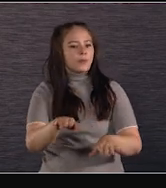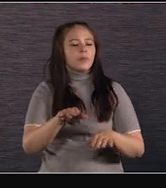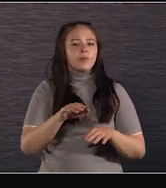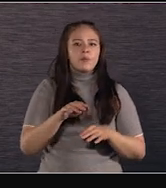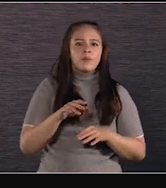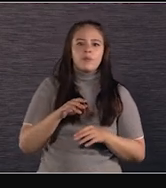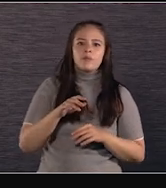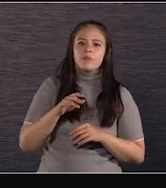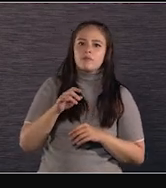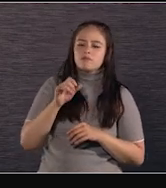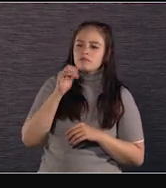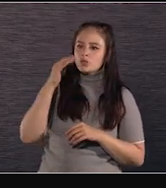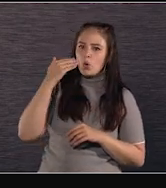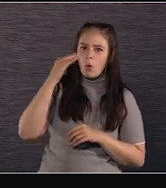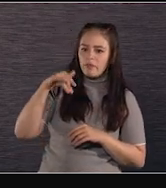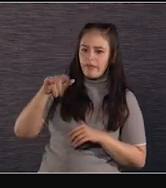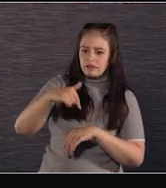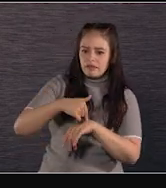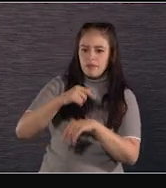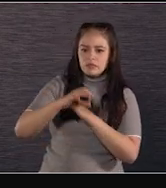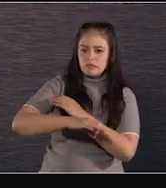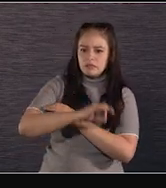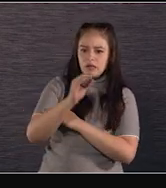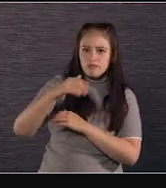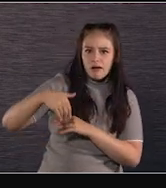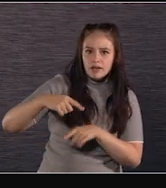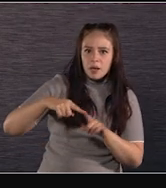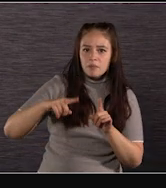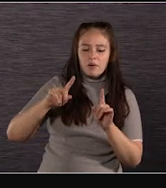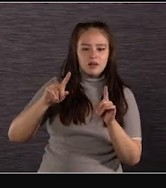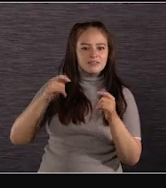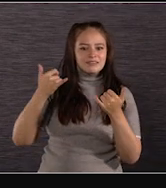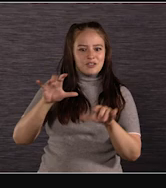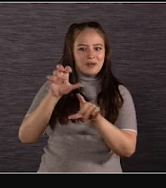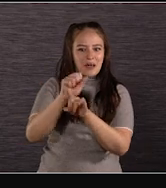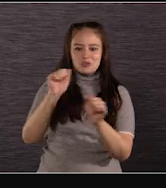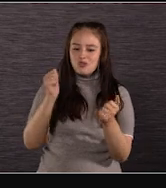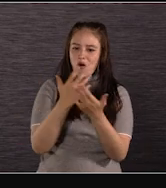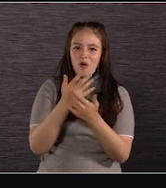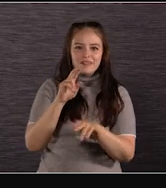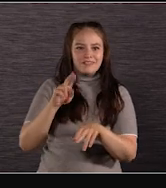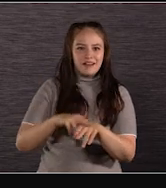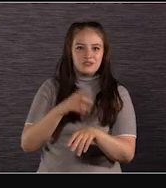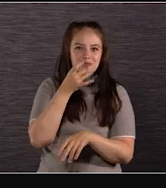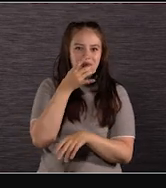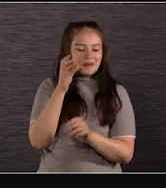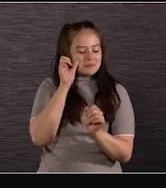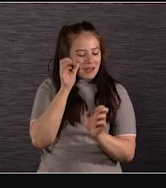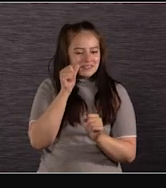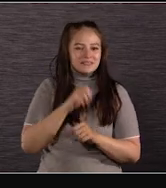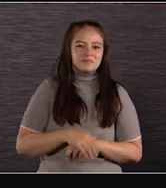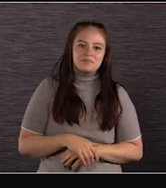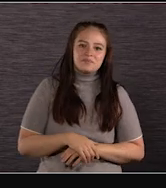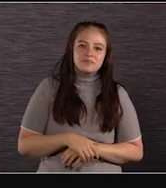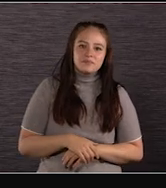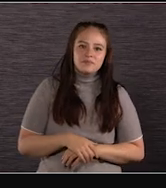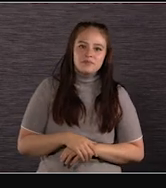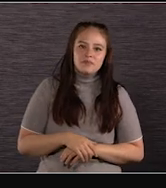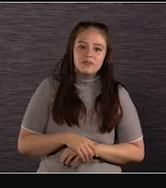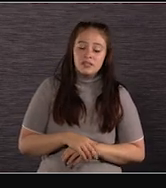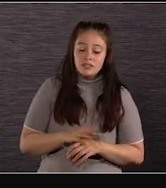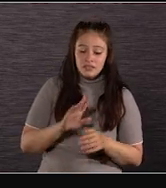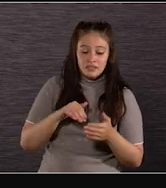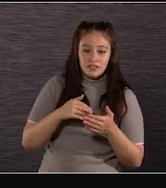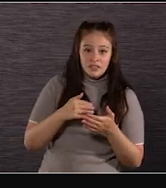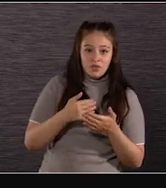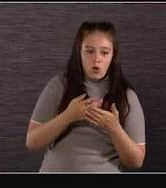the skylight hadn't come up enough to fill it in. And, uh, it looks amazing. When I'm trying to think about different tools I can use to, um, you know, bring the